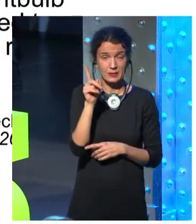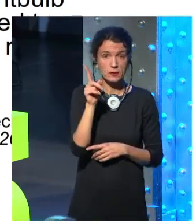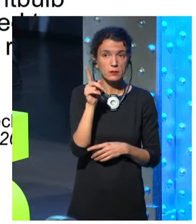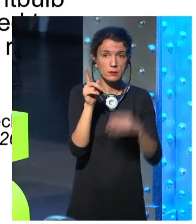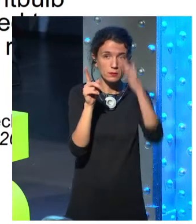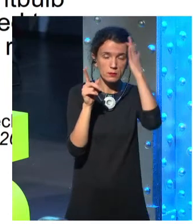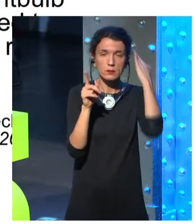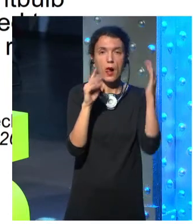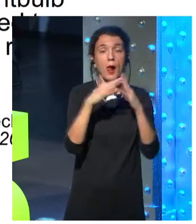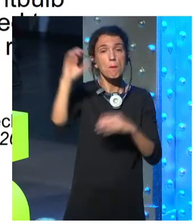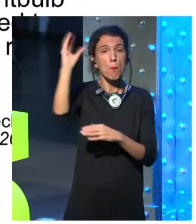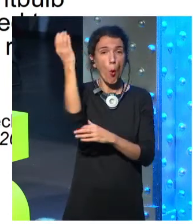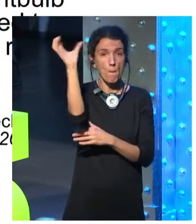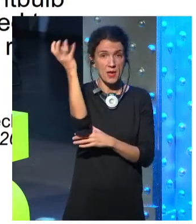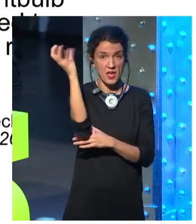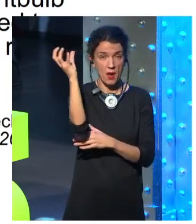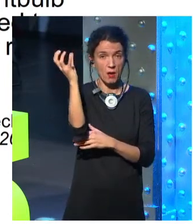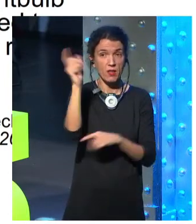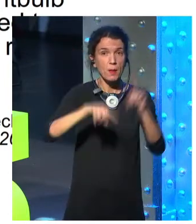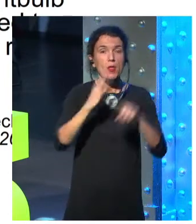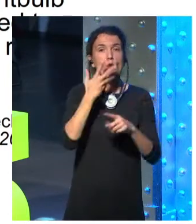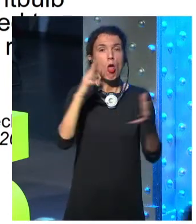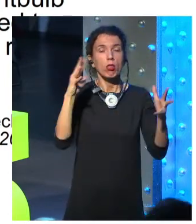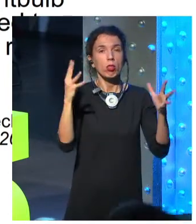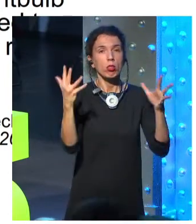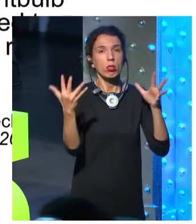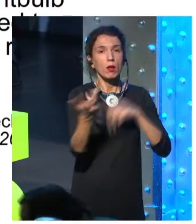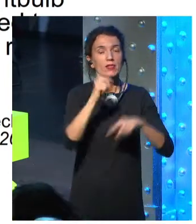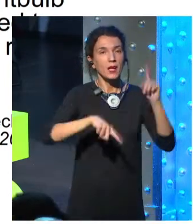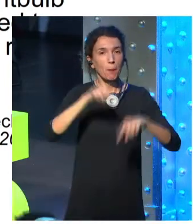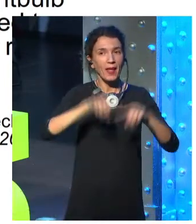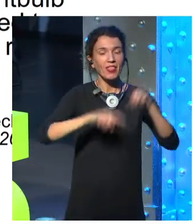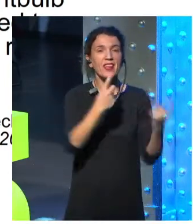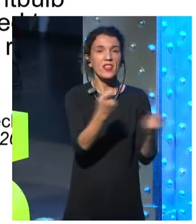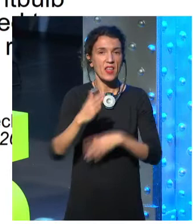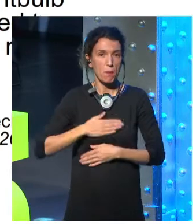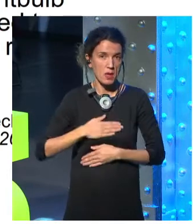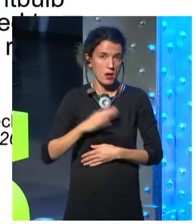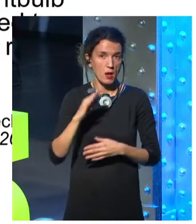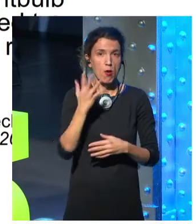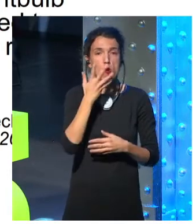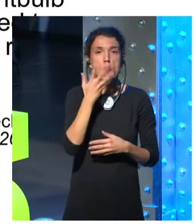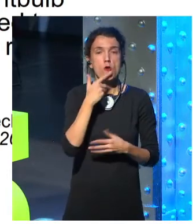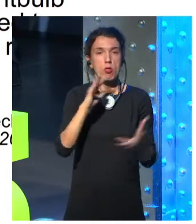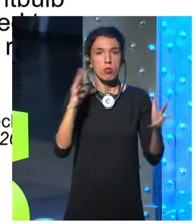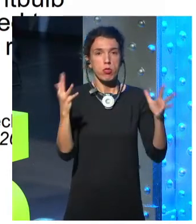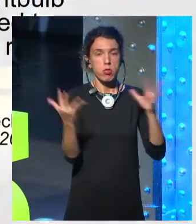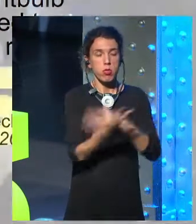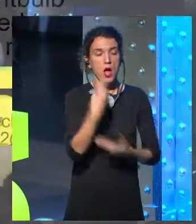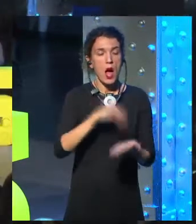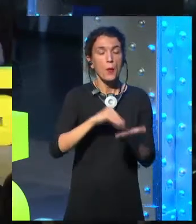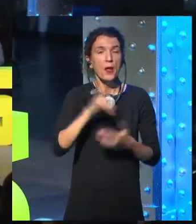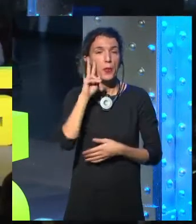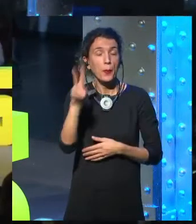weather is going to be for the day. That's it. If you've seen these videos about these big technology companies that have the